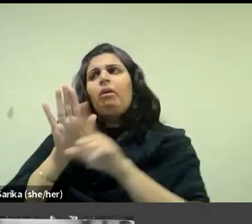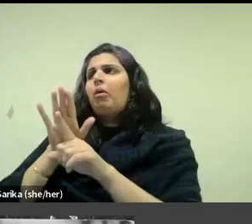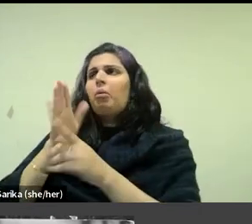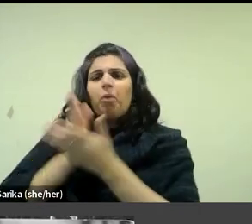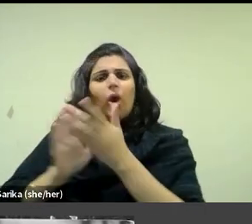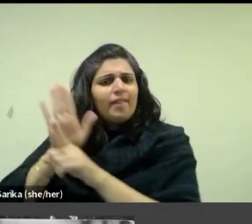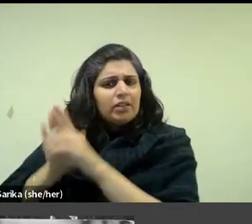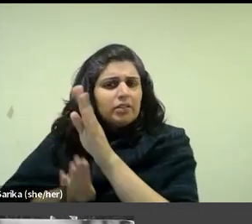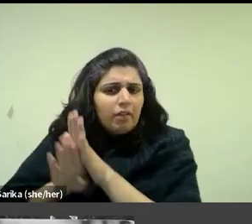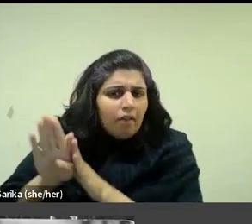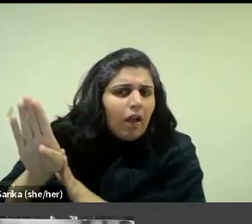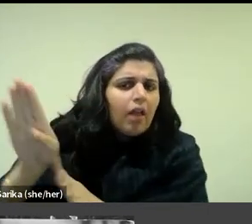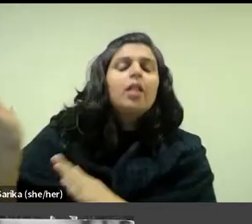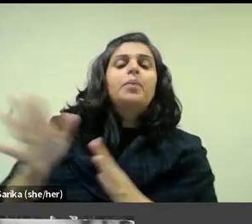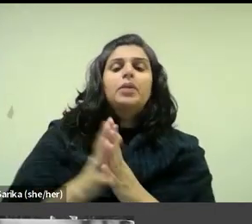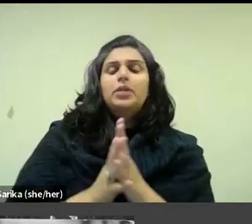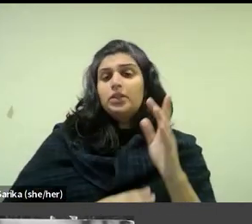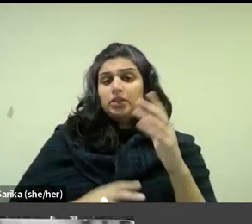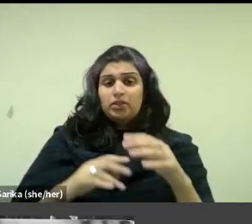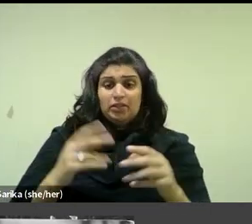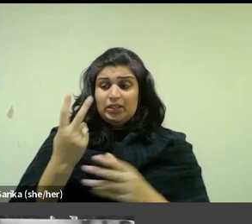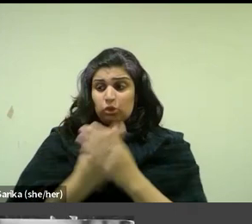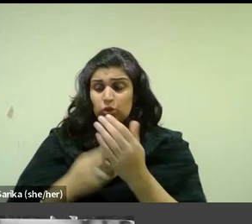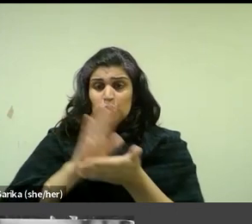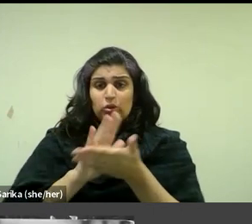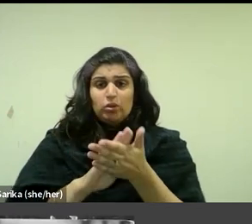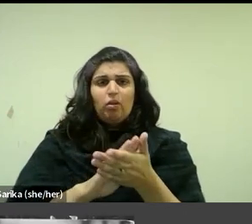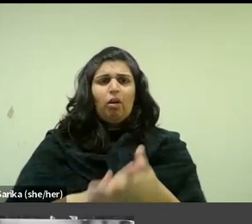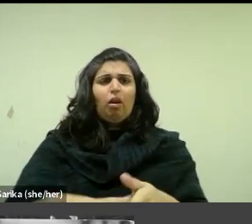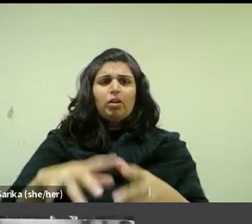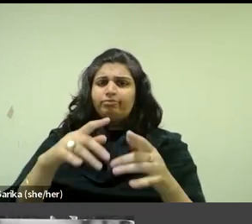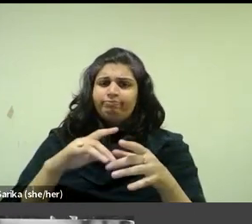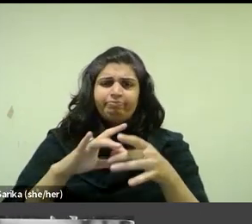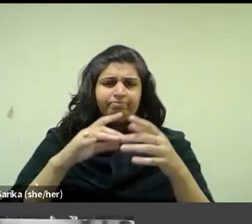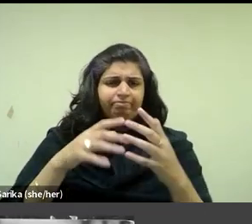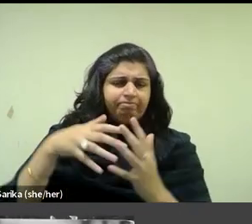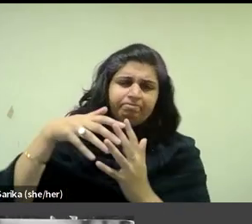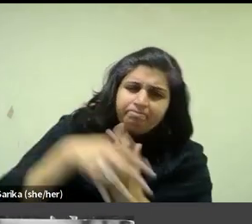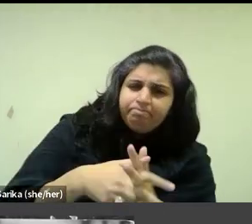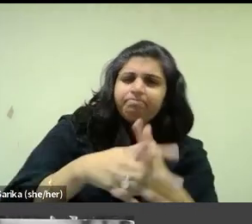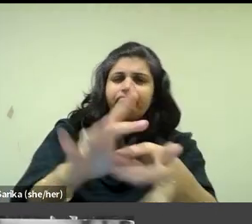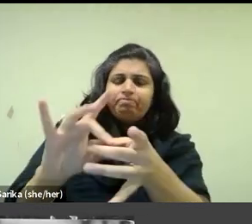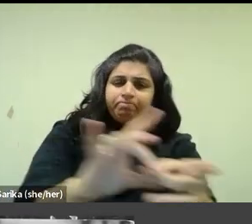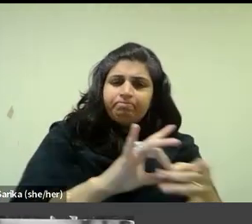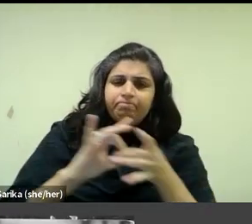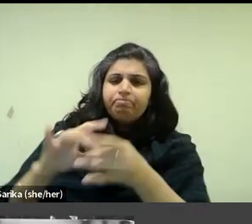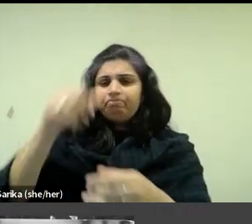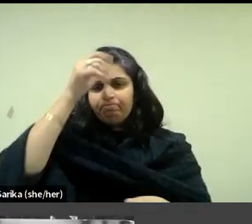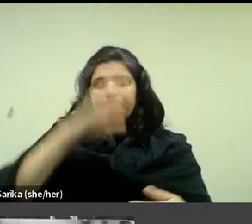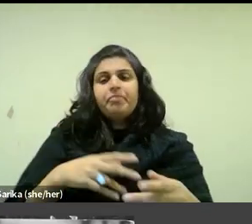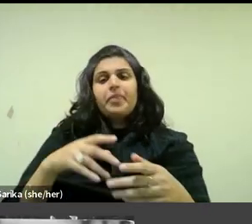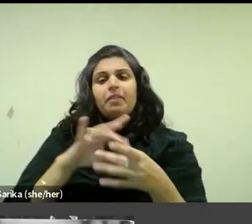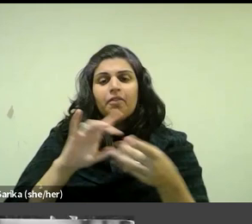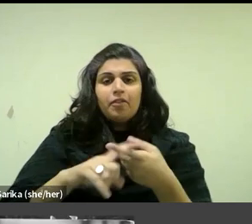It was in these institutions that he developed a lasting network of male friends who would go on to become avant